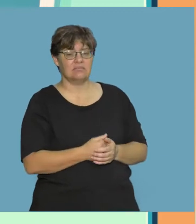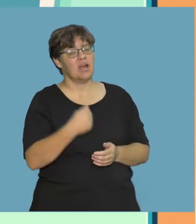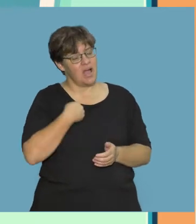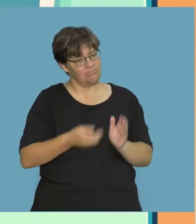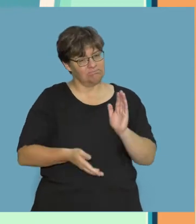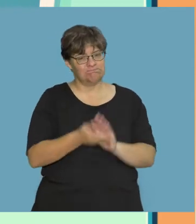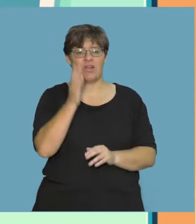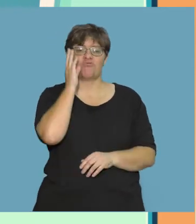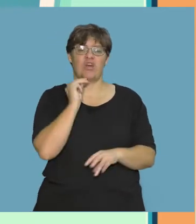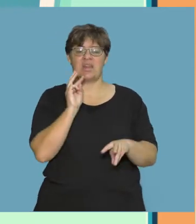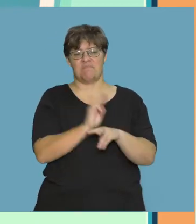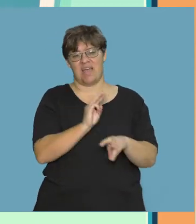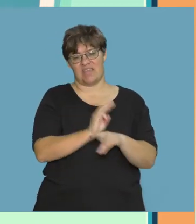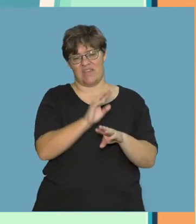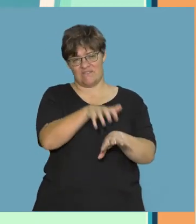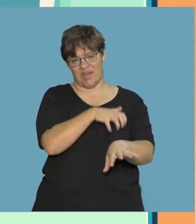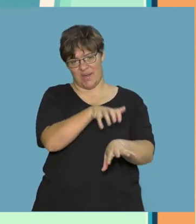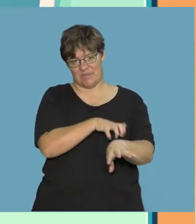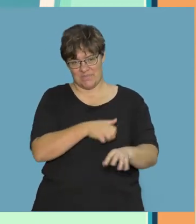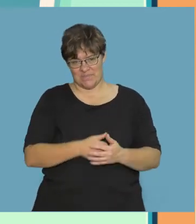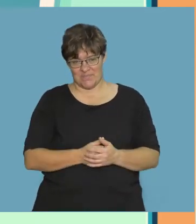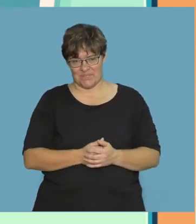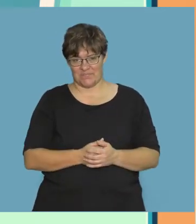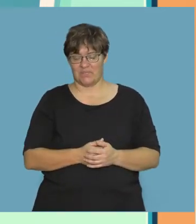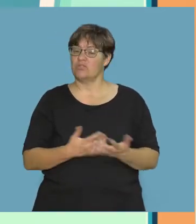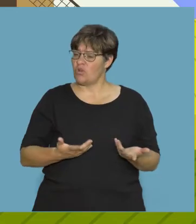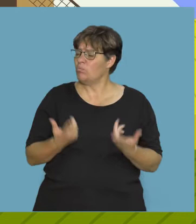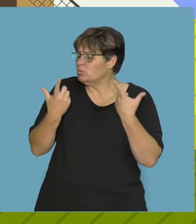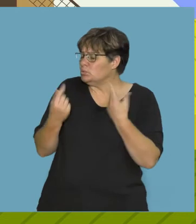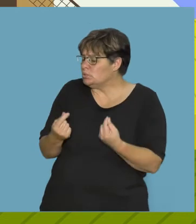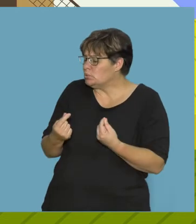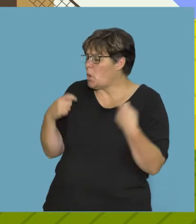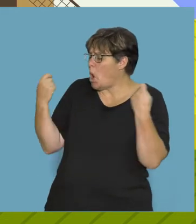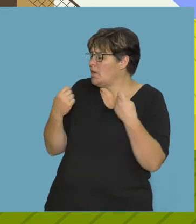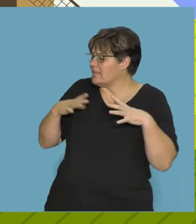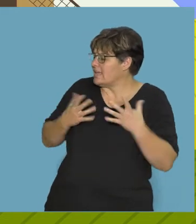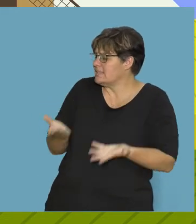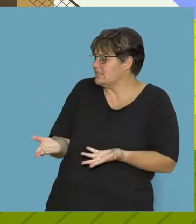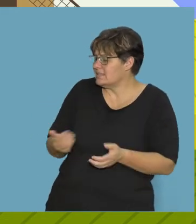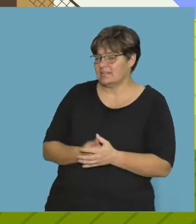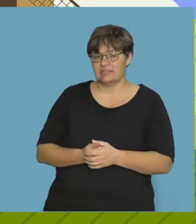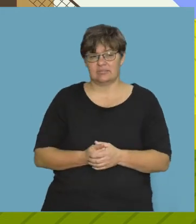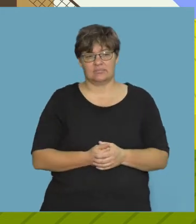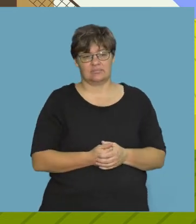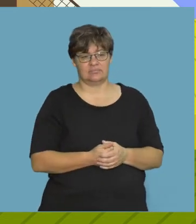I went to my grandmother's farm So What did you do in the holidays?